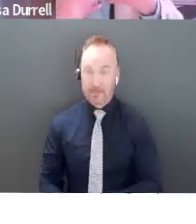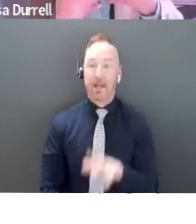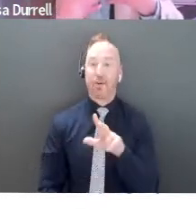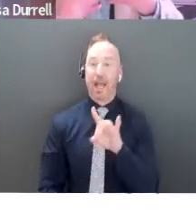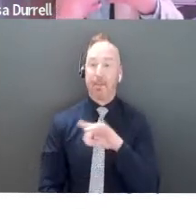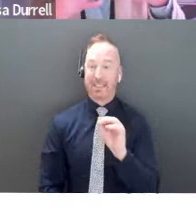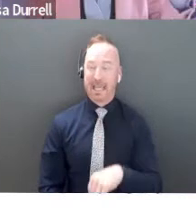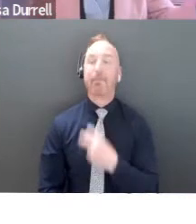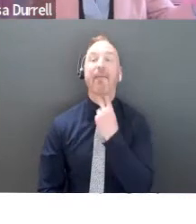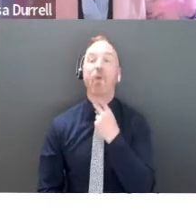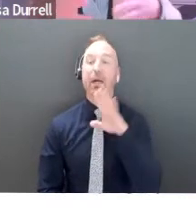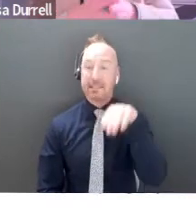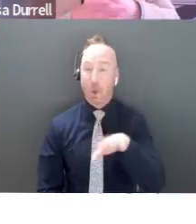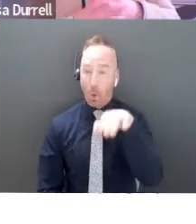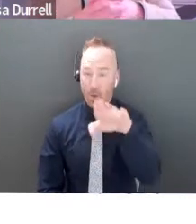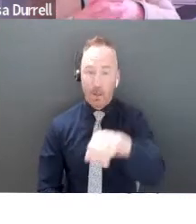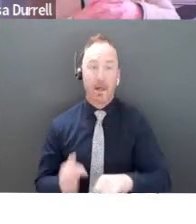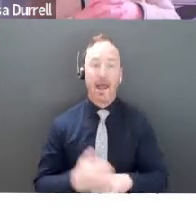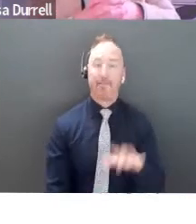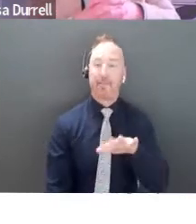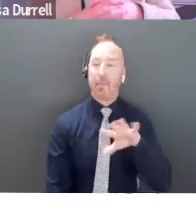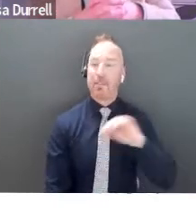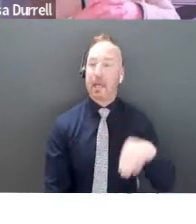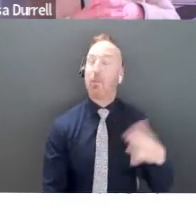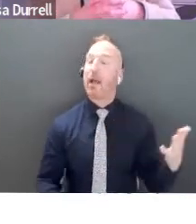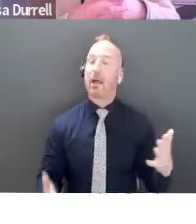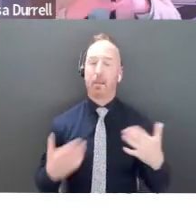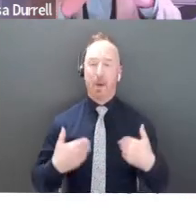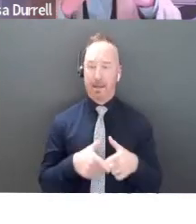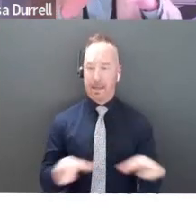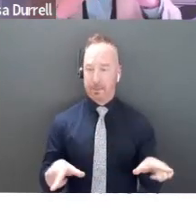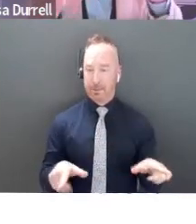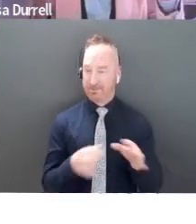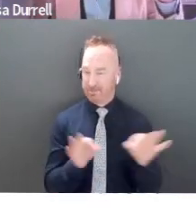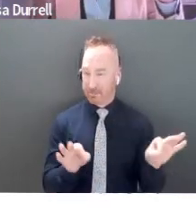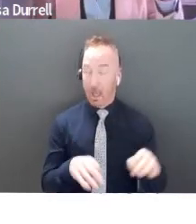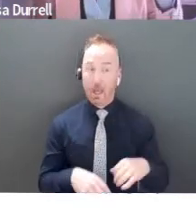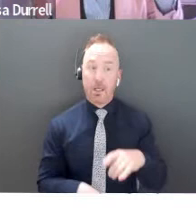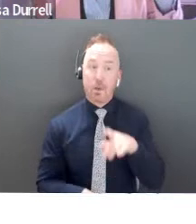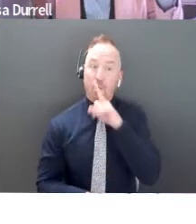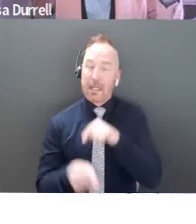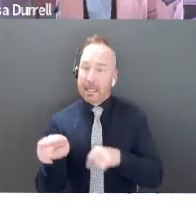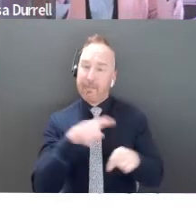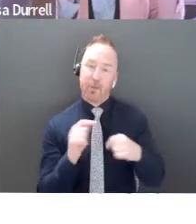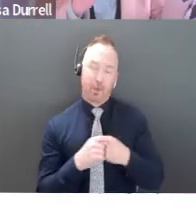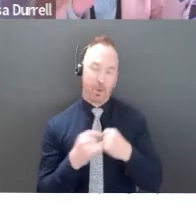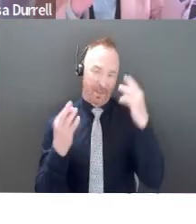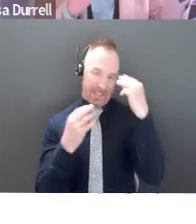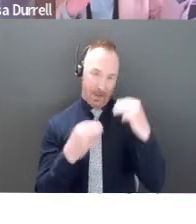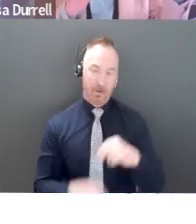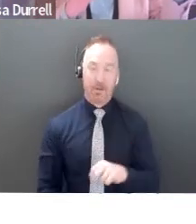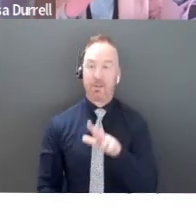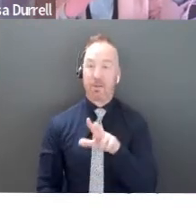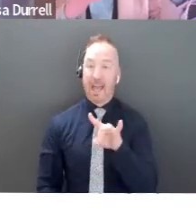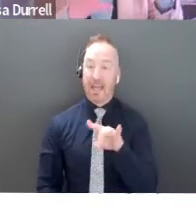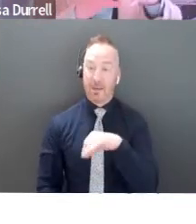my voice and my tonality and 55% is on my body language. So think about that. If you spend 38